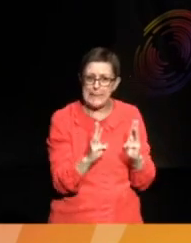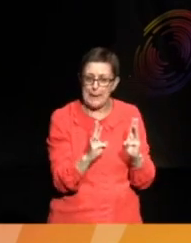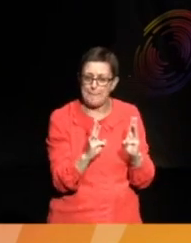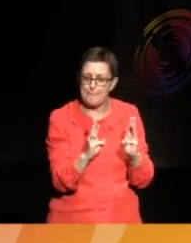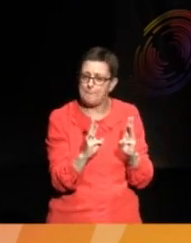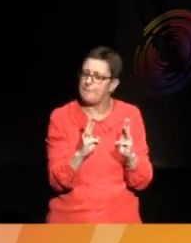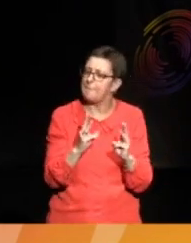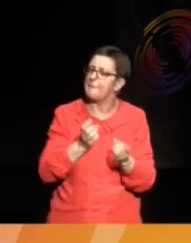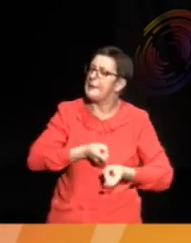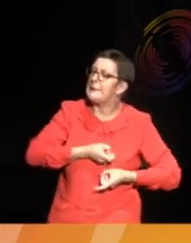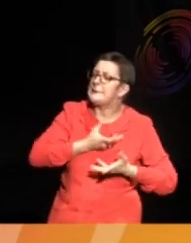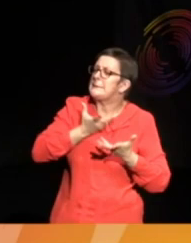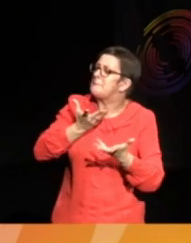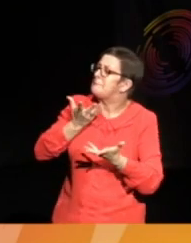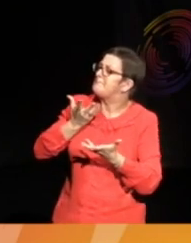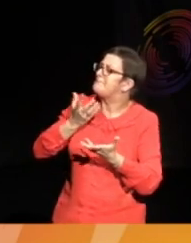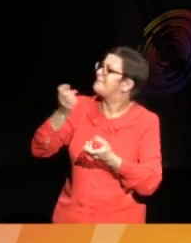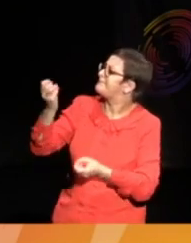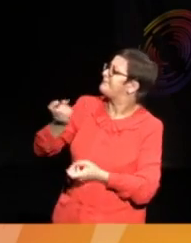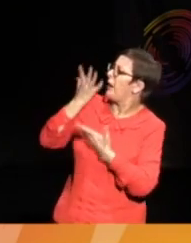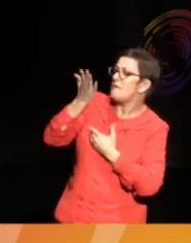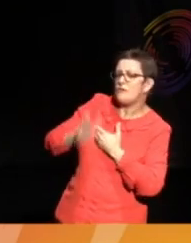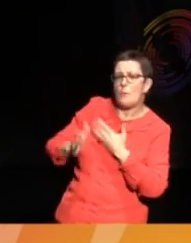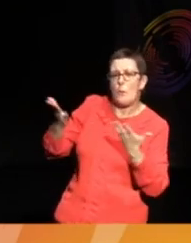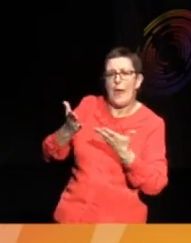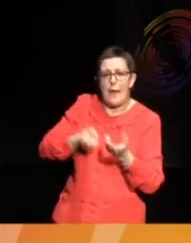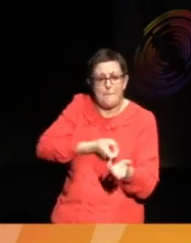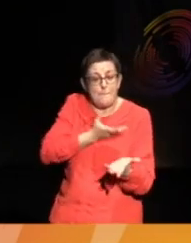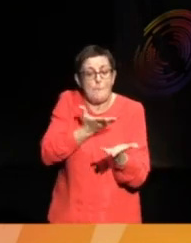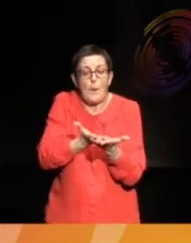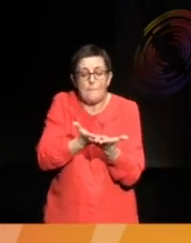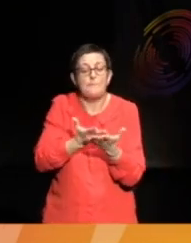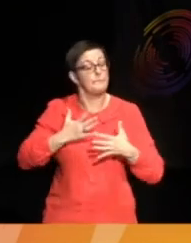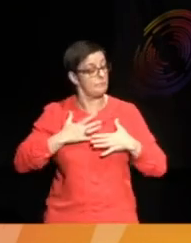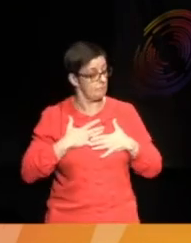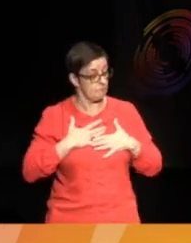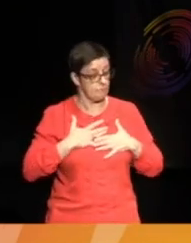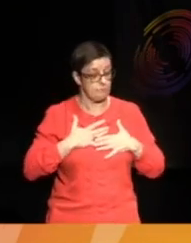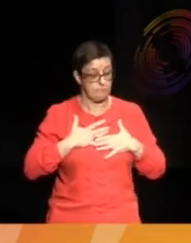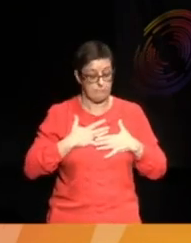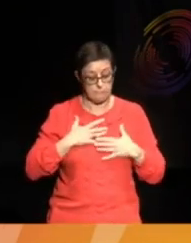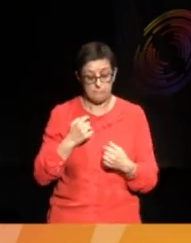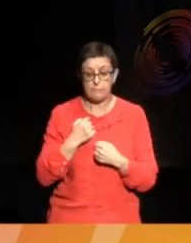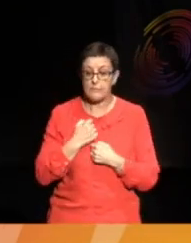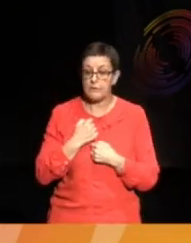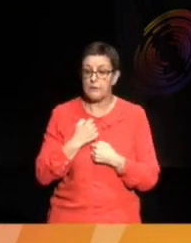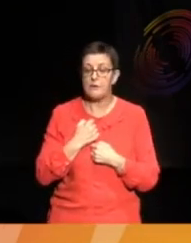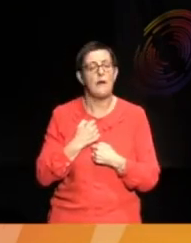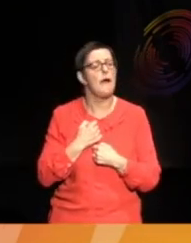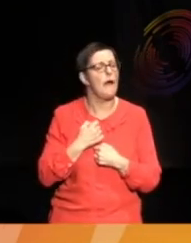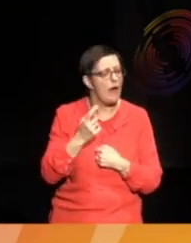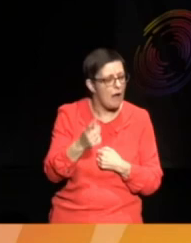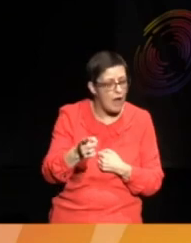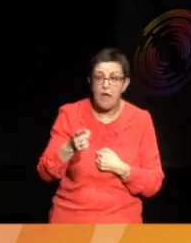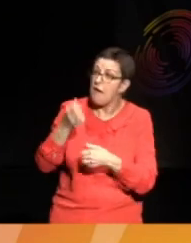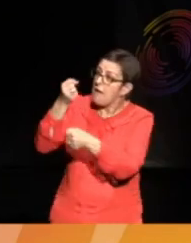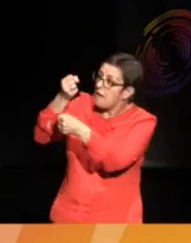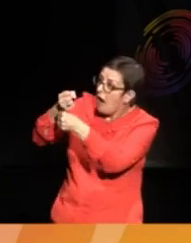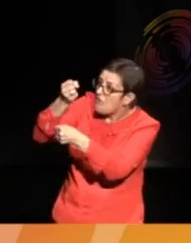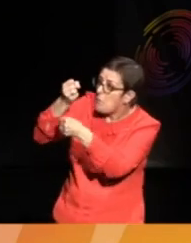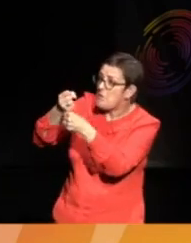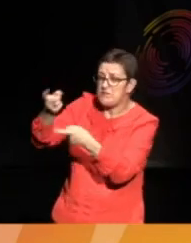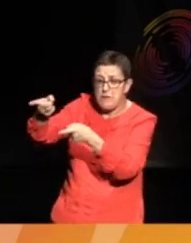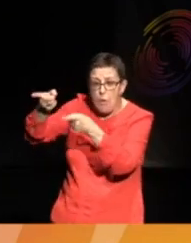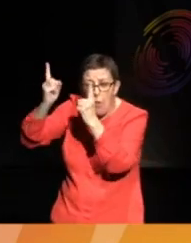inspired the poem. Where did that come from? I mean, okay, so I think that whenever authoritarian governments, whenever